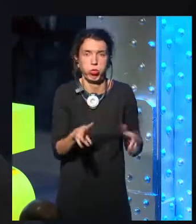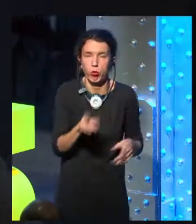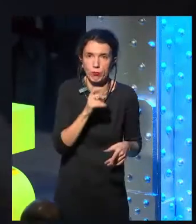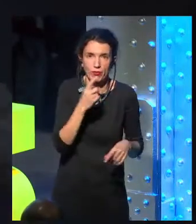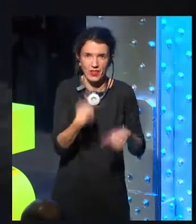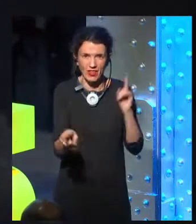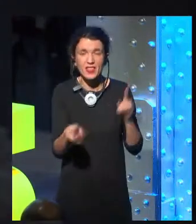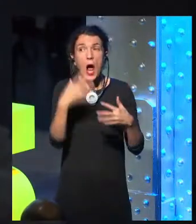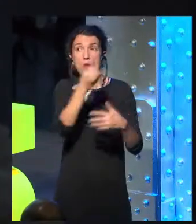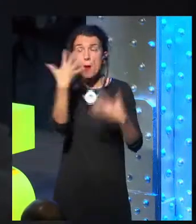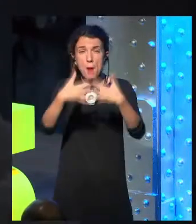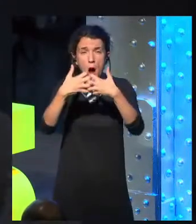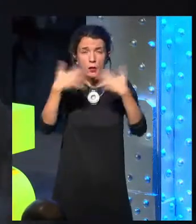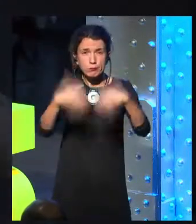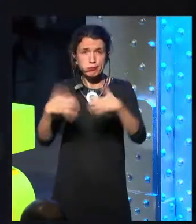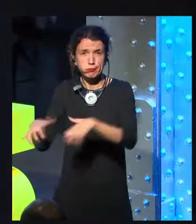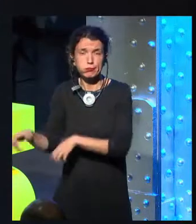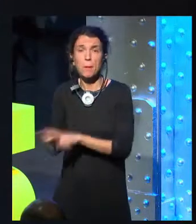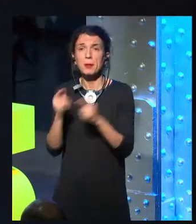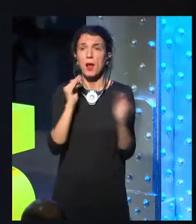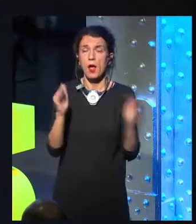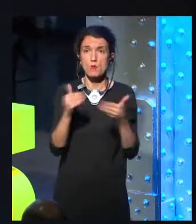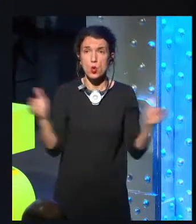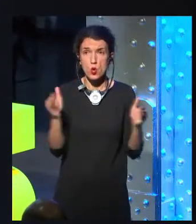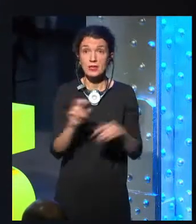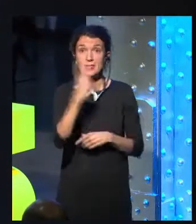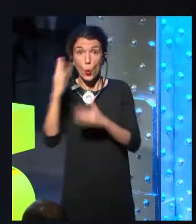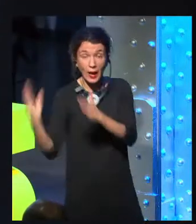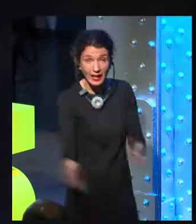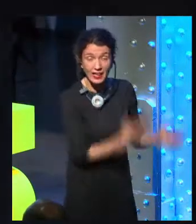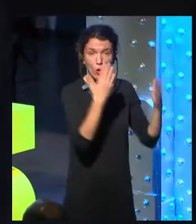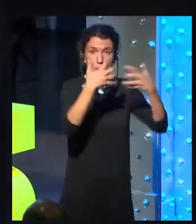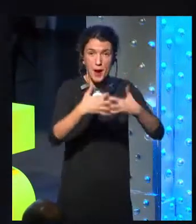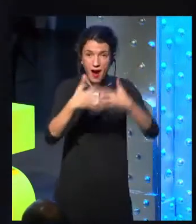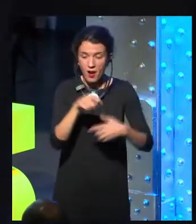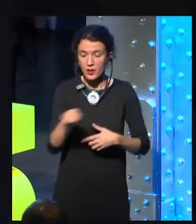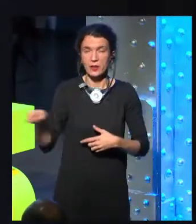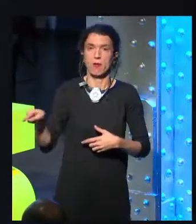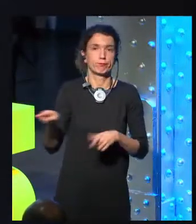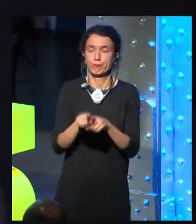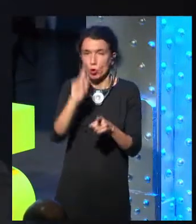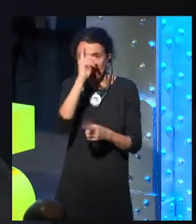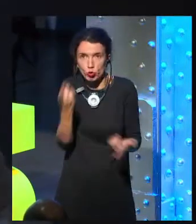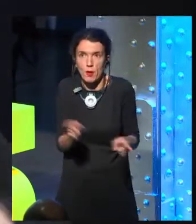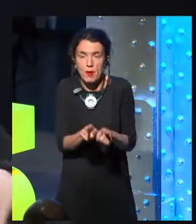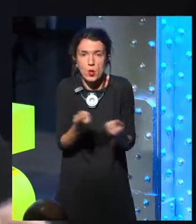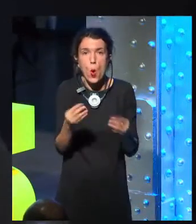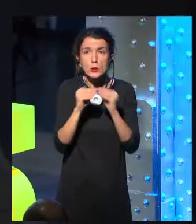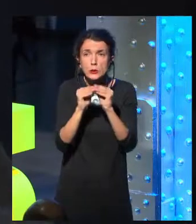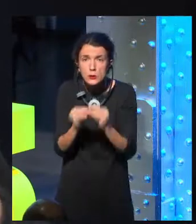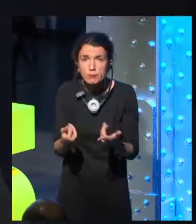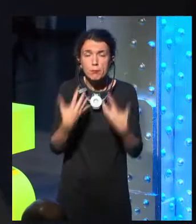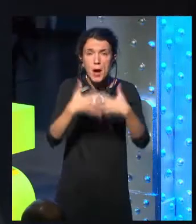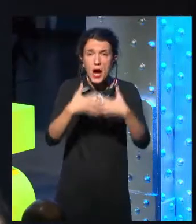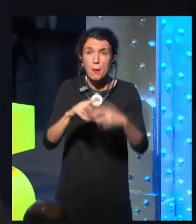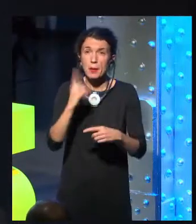how do we have a balance between automating some things also in a way that they can be serviced and at the same time